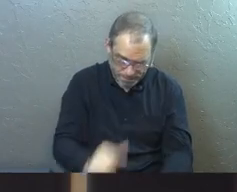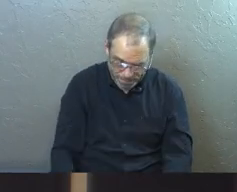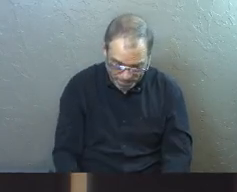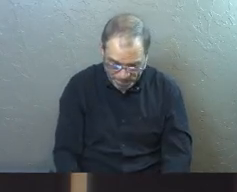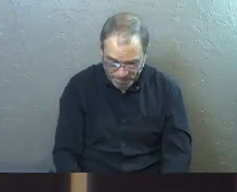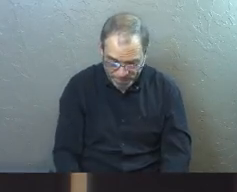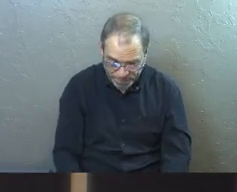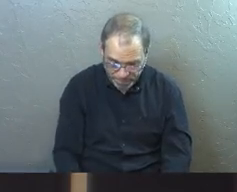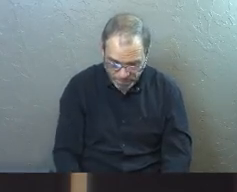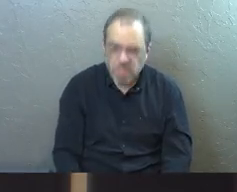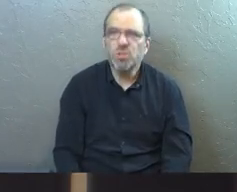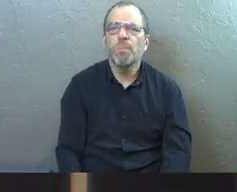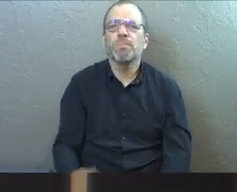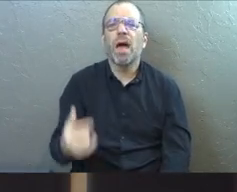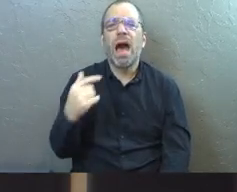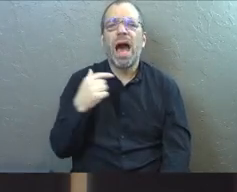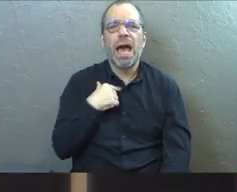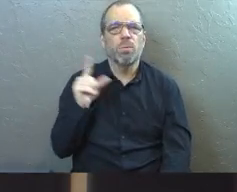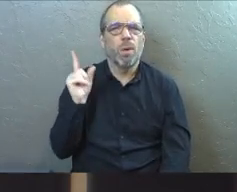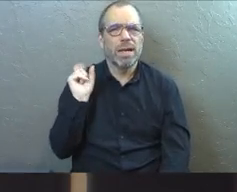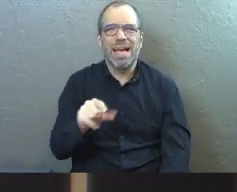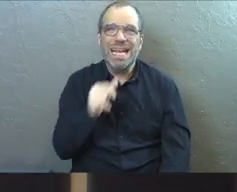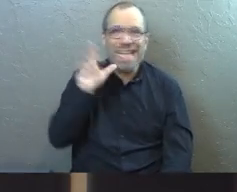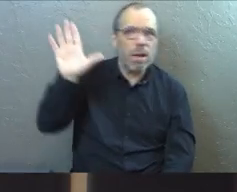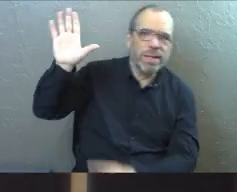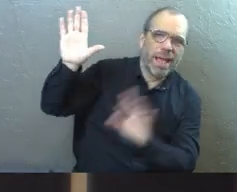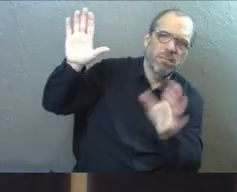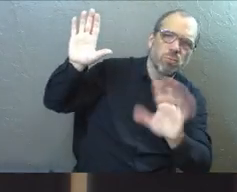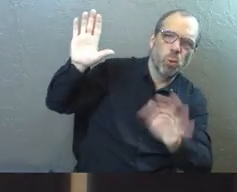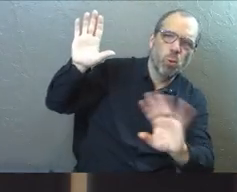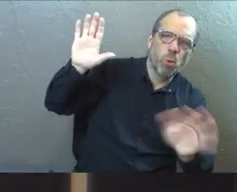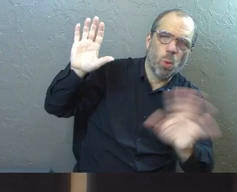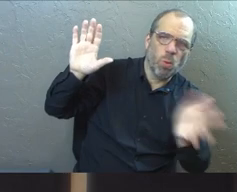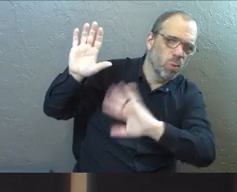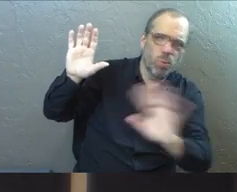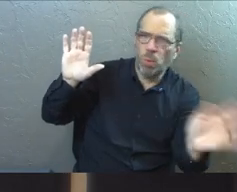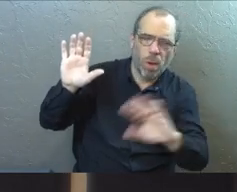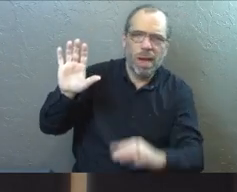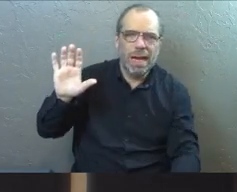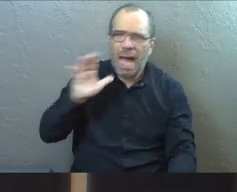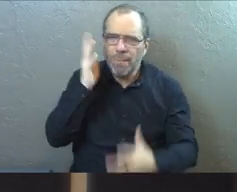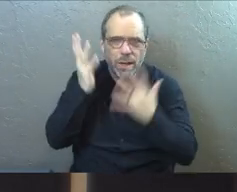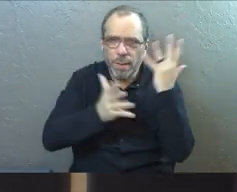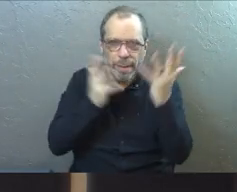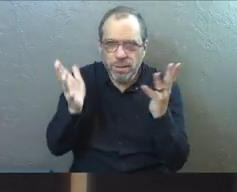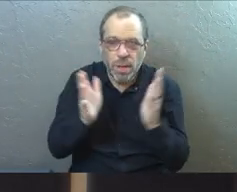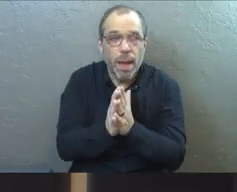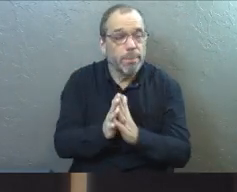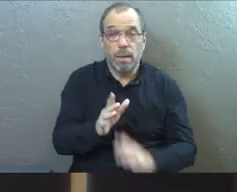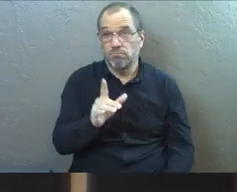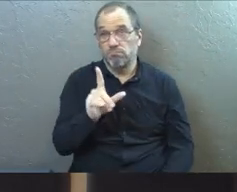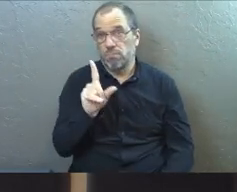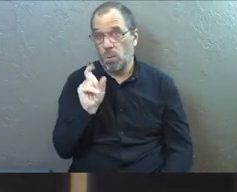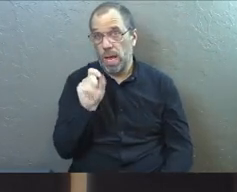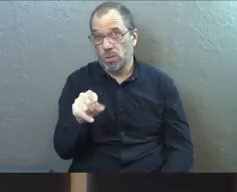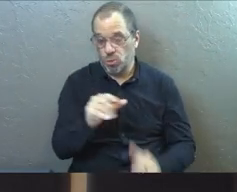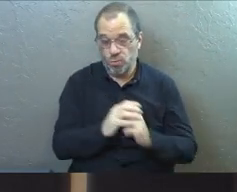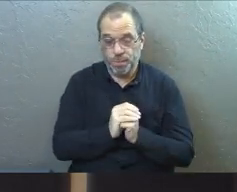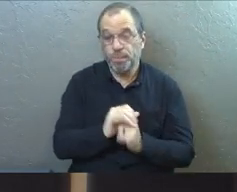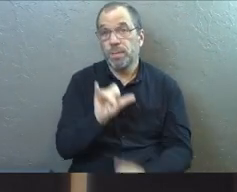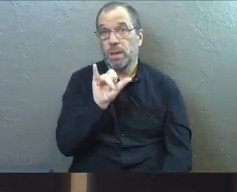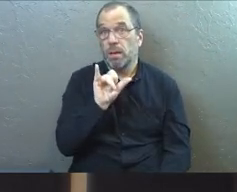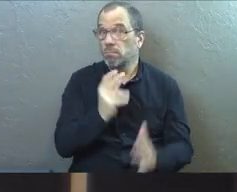Amen. So I'm going start off with a question. This isn't a raise your hands kind of thing. I don't want to do that. I don't want to embarrass anybody. But I want to ask the question,